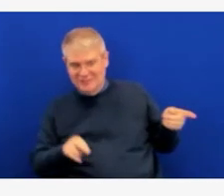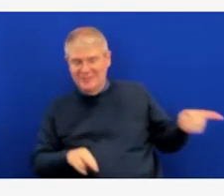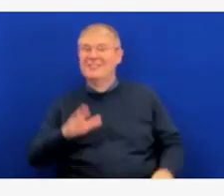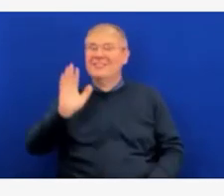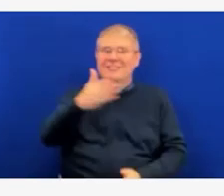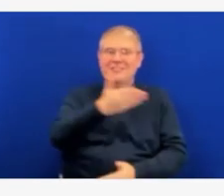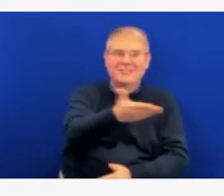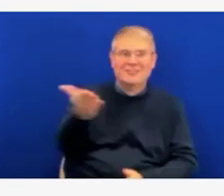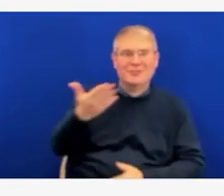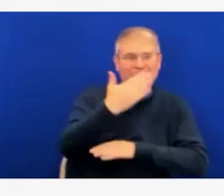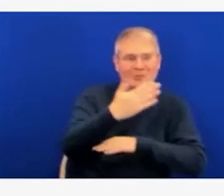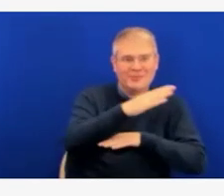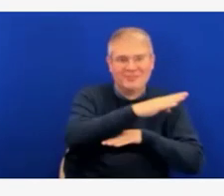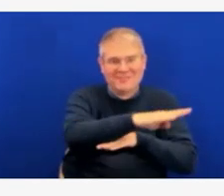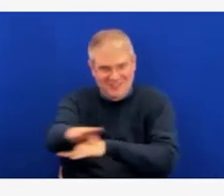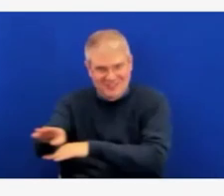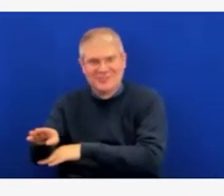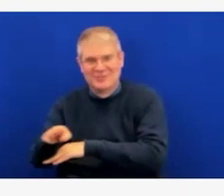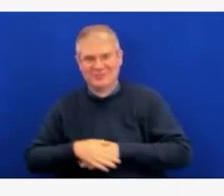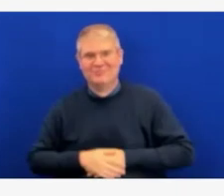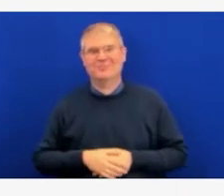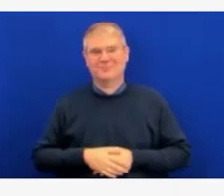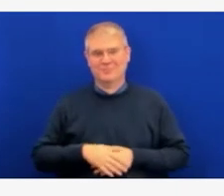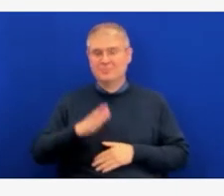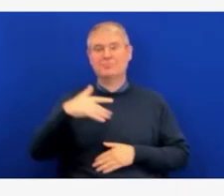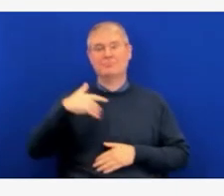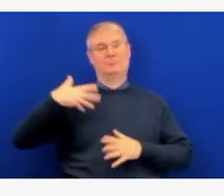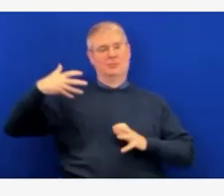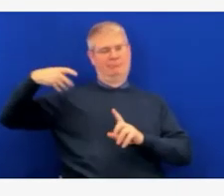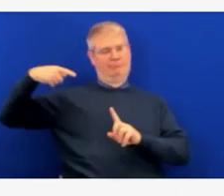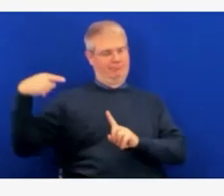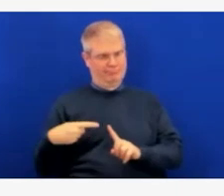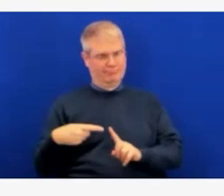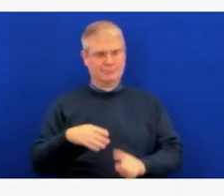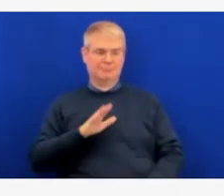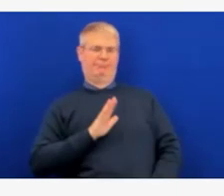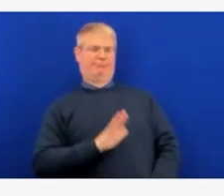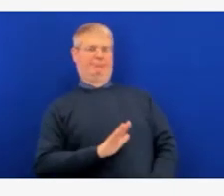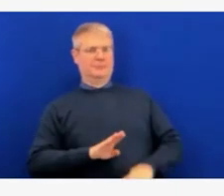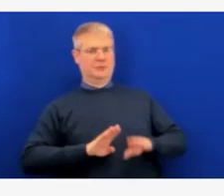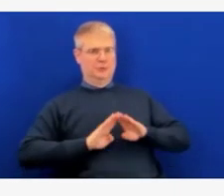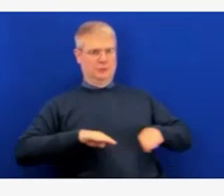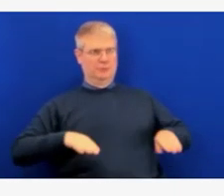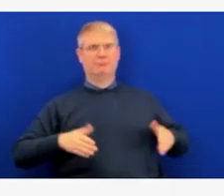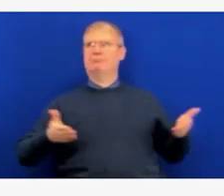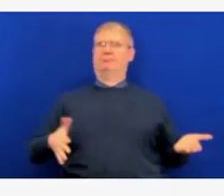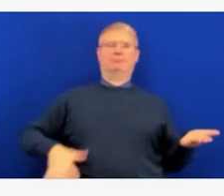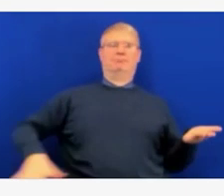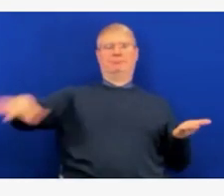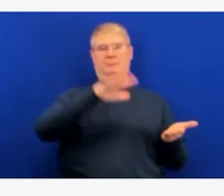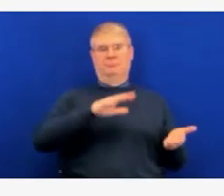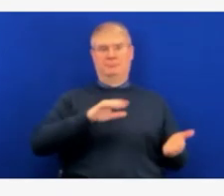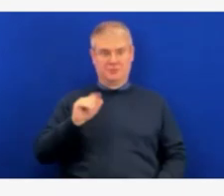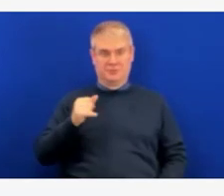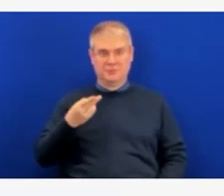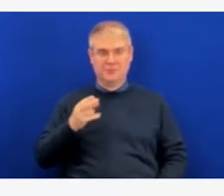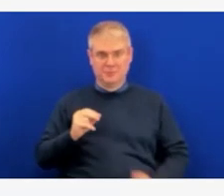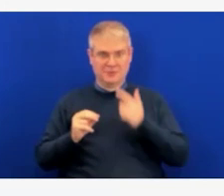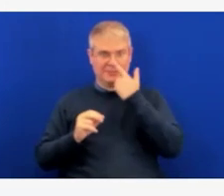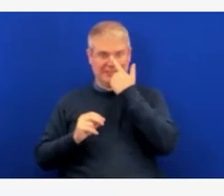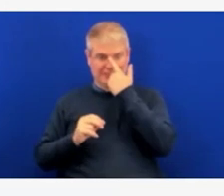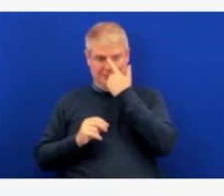cases among idle children. And to do that effectively, I am going to display some data.